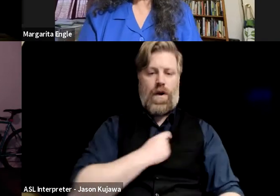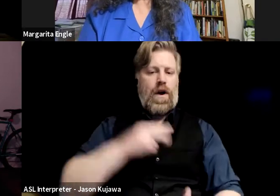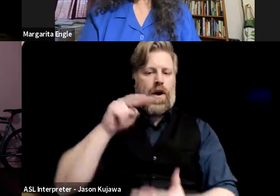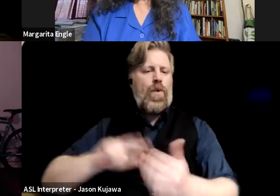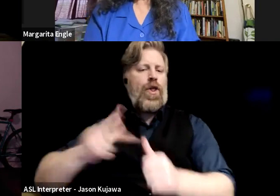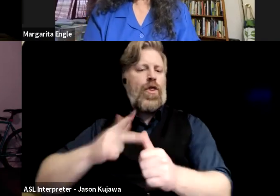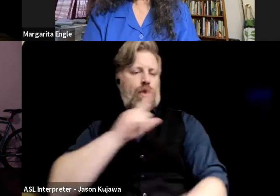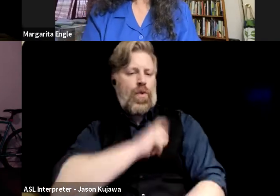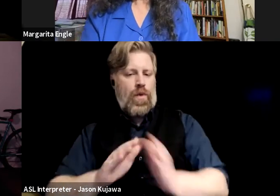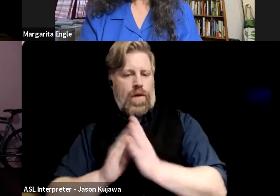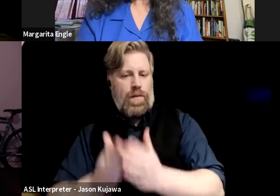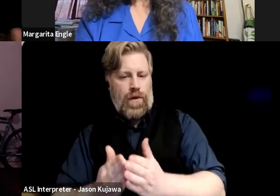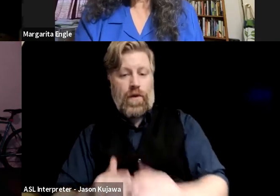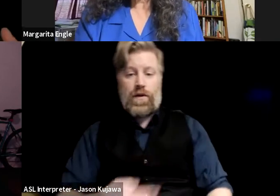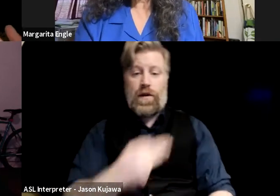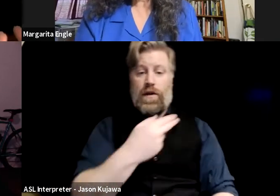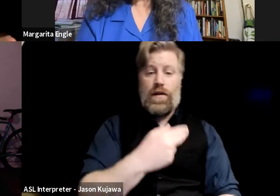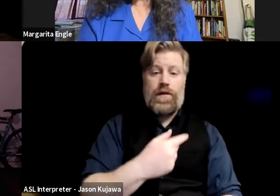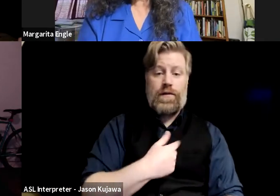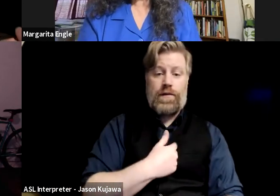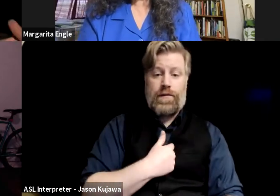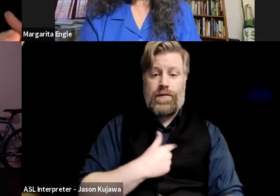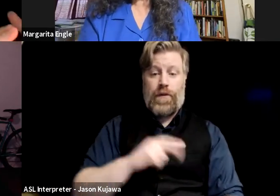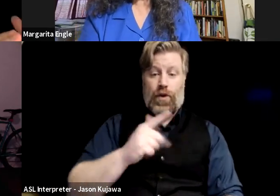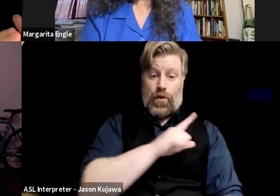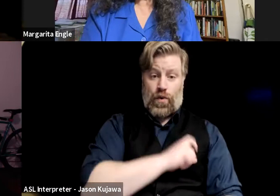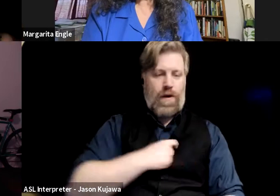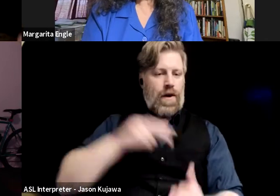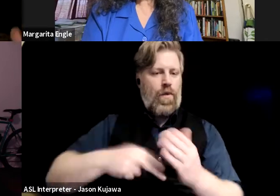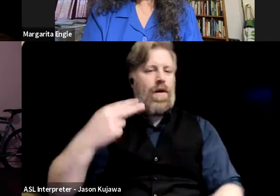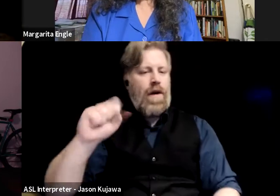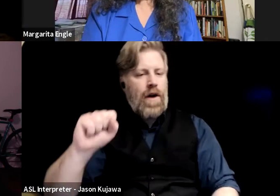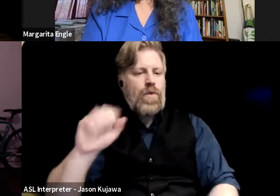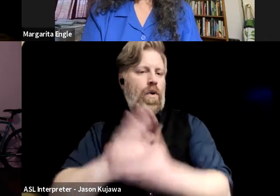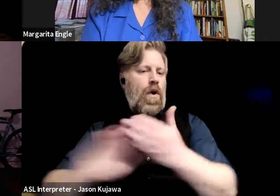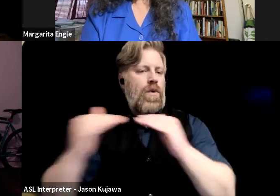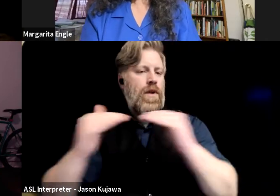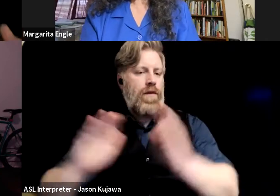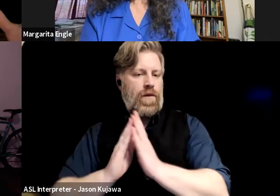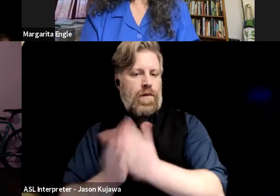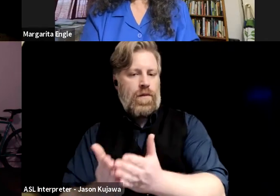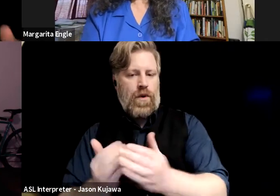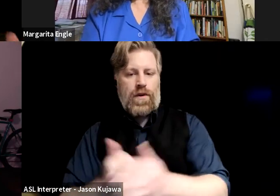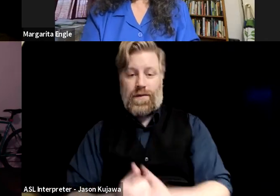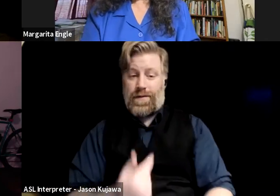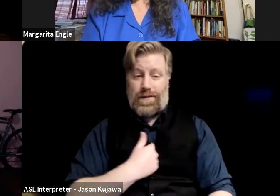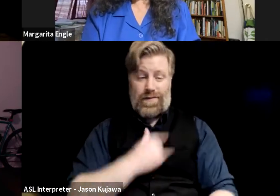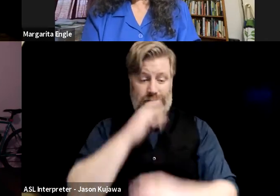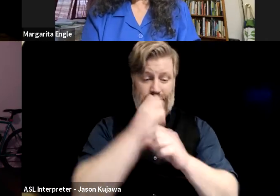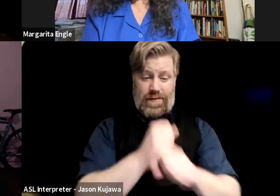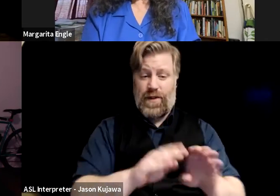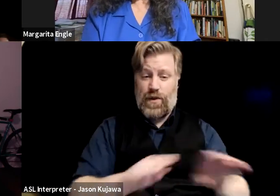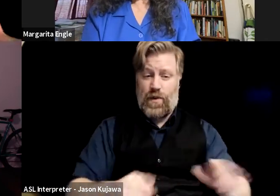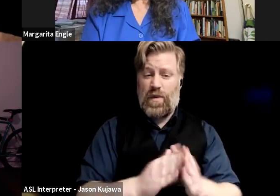school level and college level books, so I quickly moved from reading, you I didn't spend a whole life night with children's books, like, just when I was five or